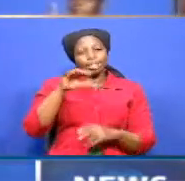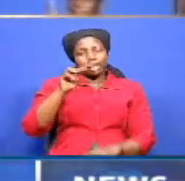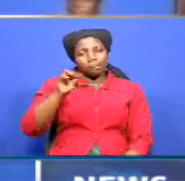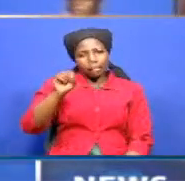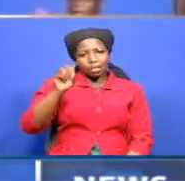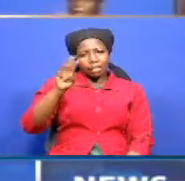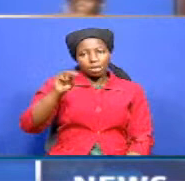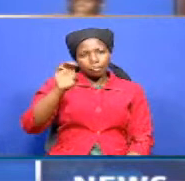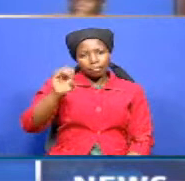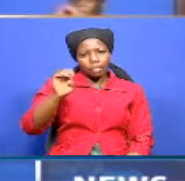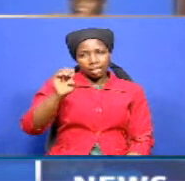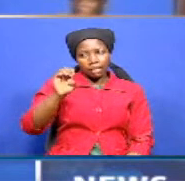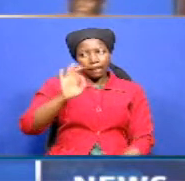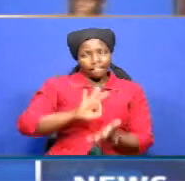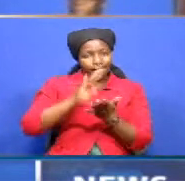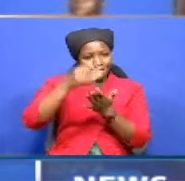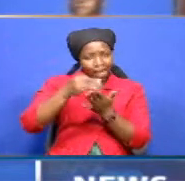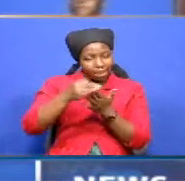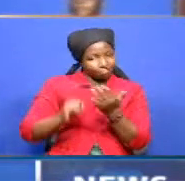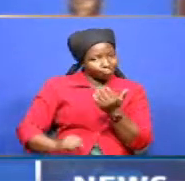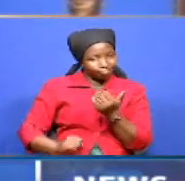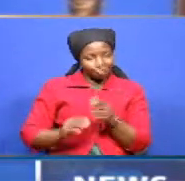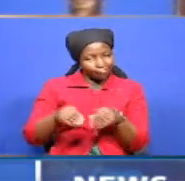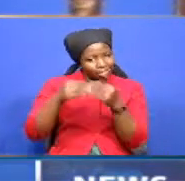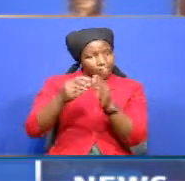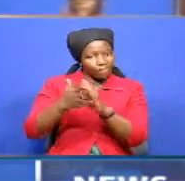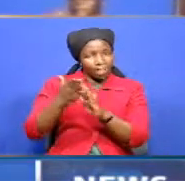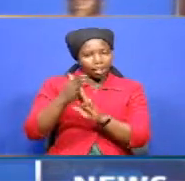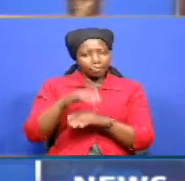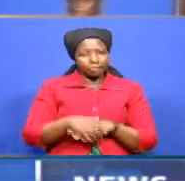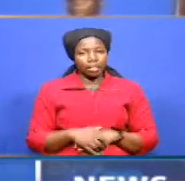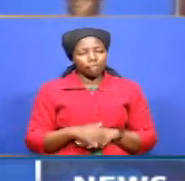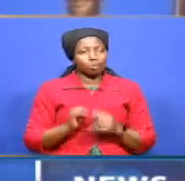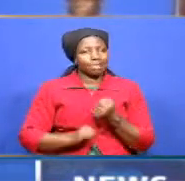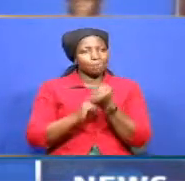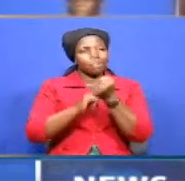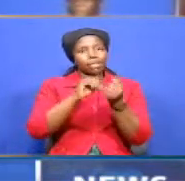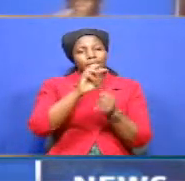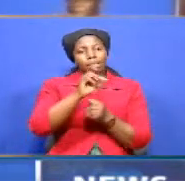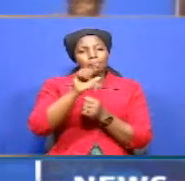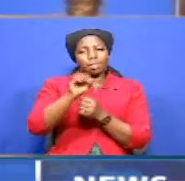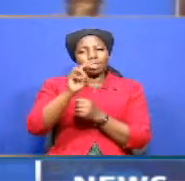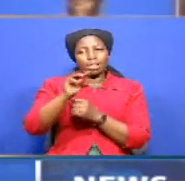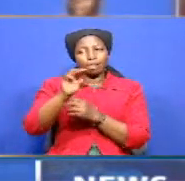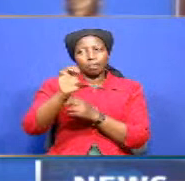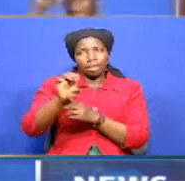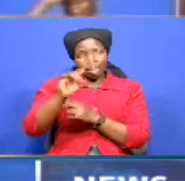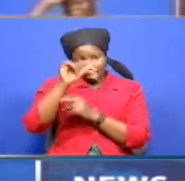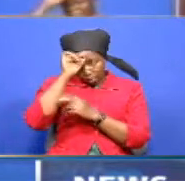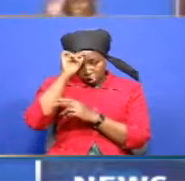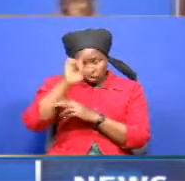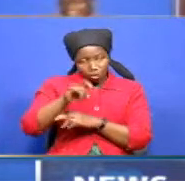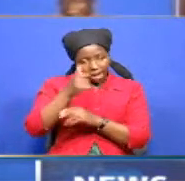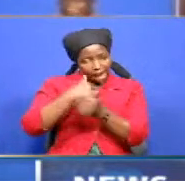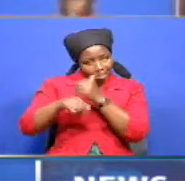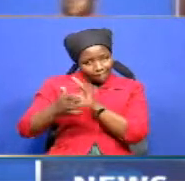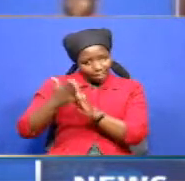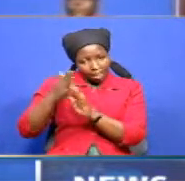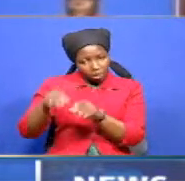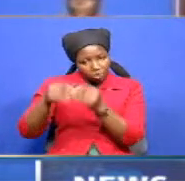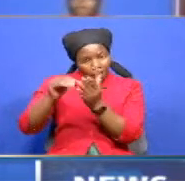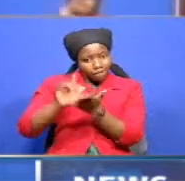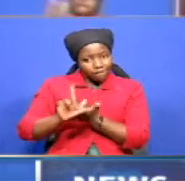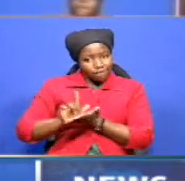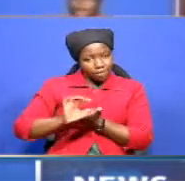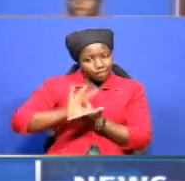to support msmes to continue with their businesses during the pandemic the government to continue with the planned liquidity support for